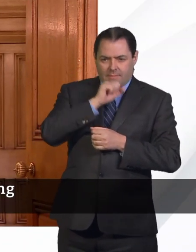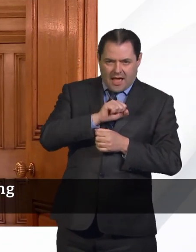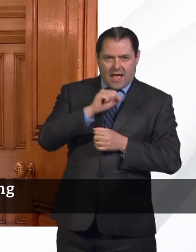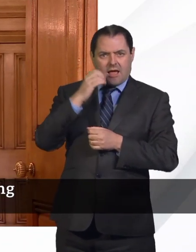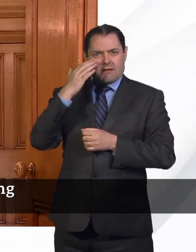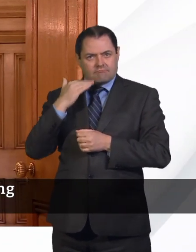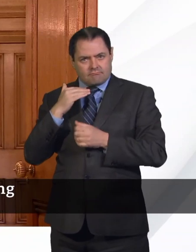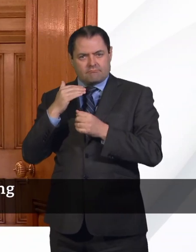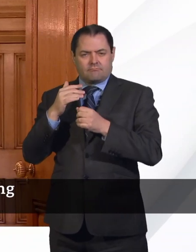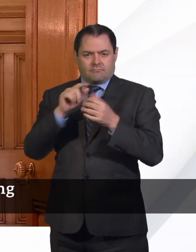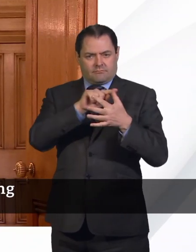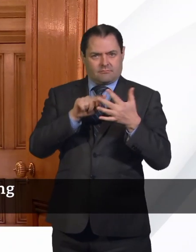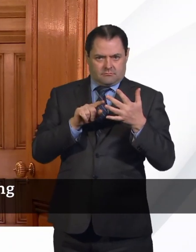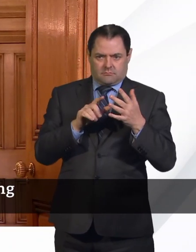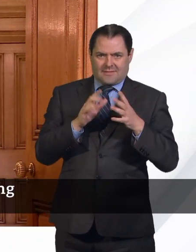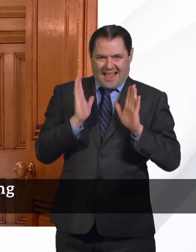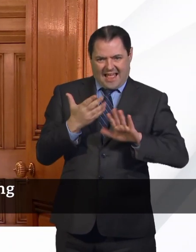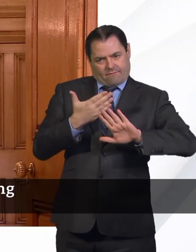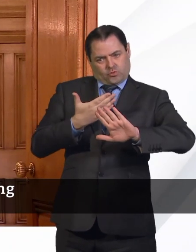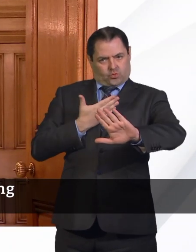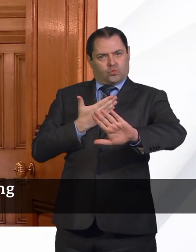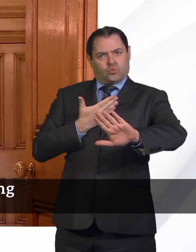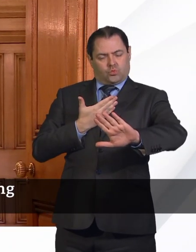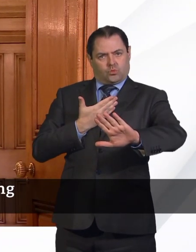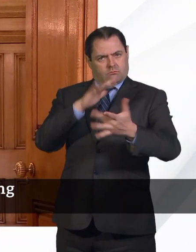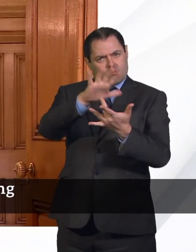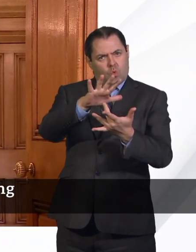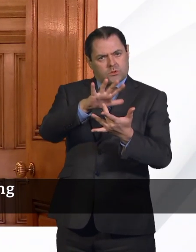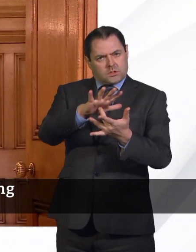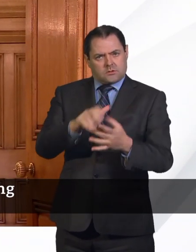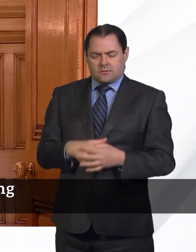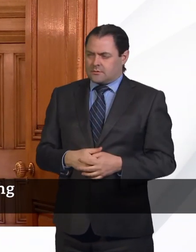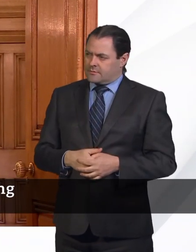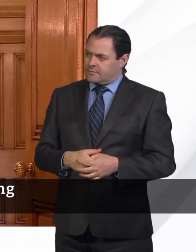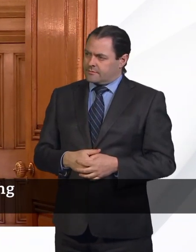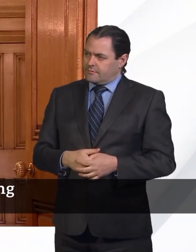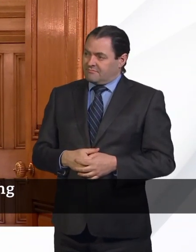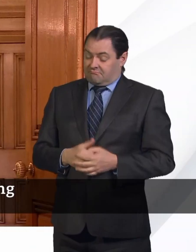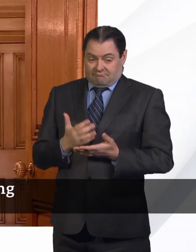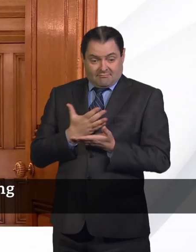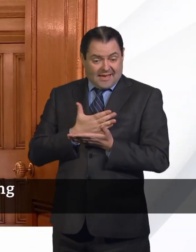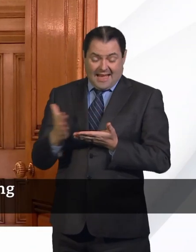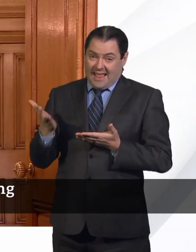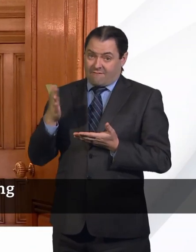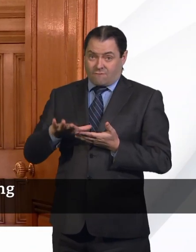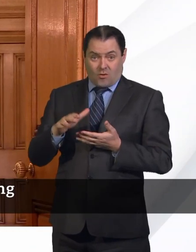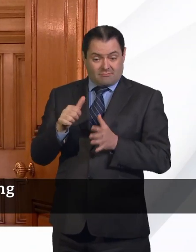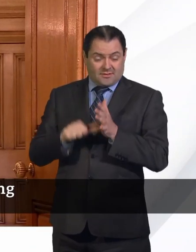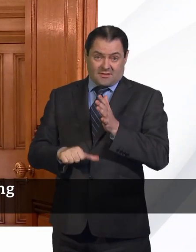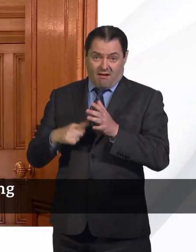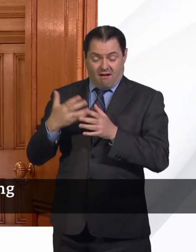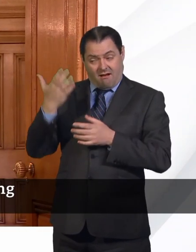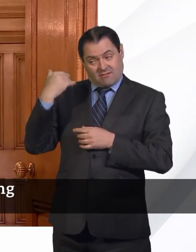follow those social distancing guidelines very stringently. You know, we've been very clear about this from the start about